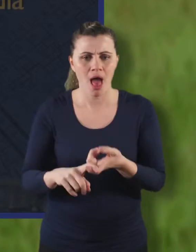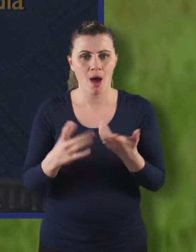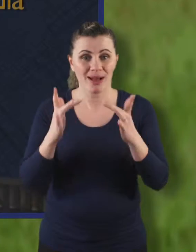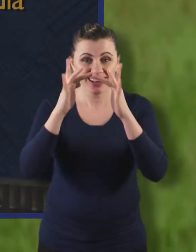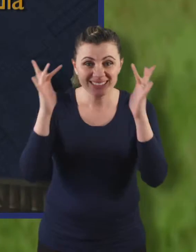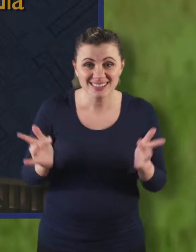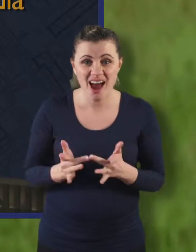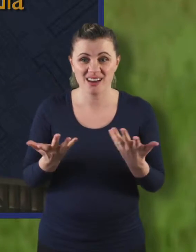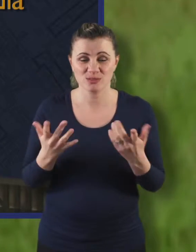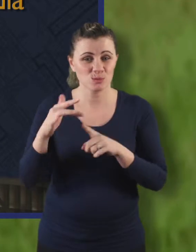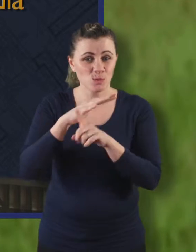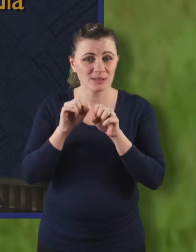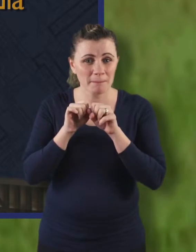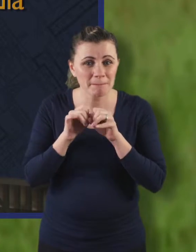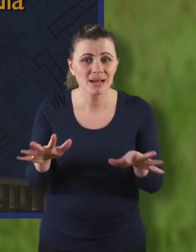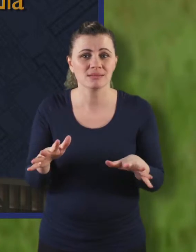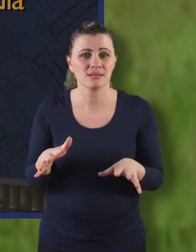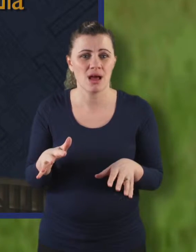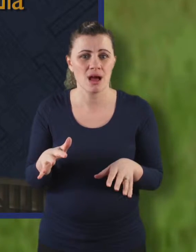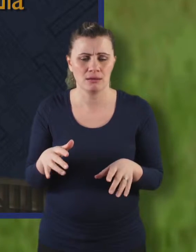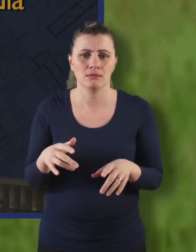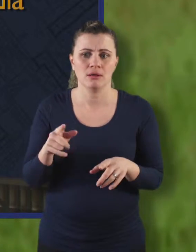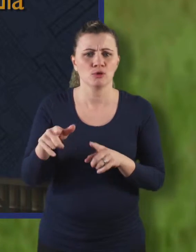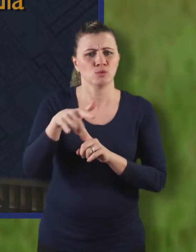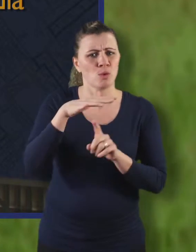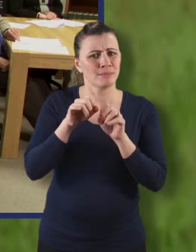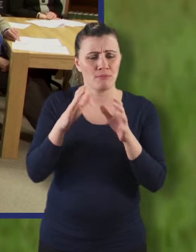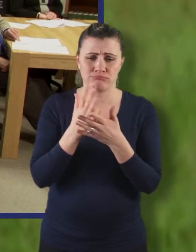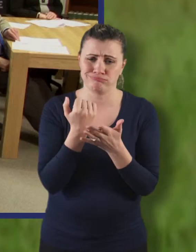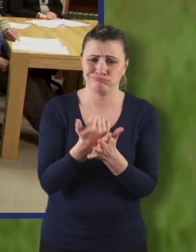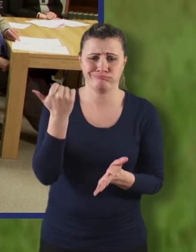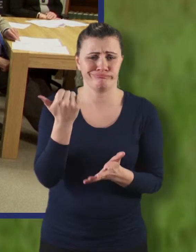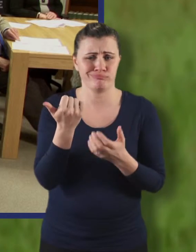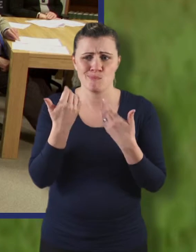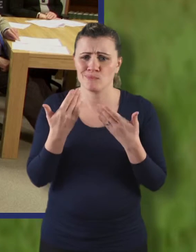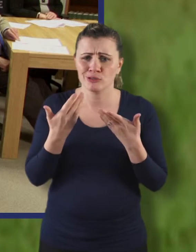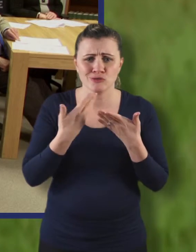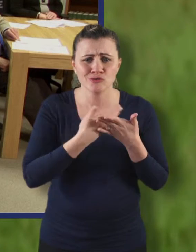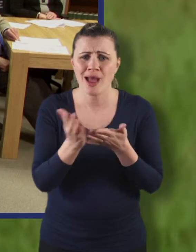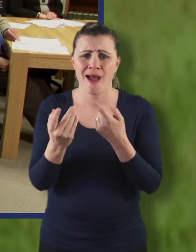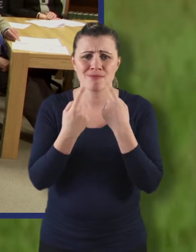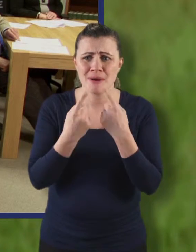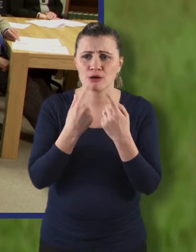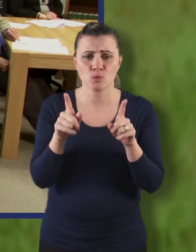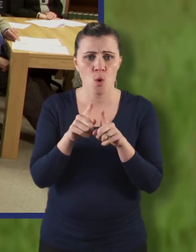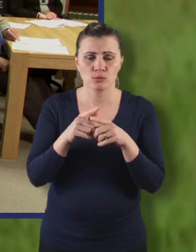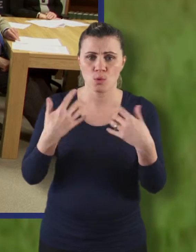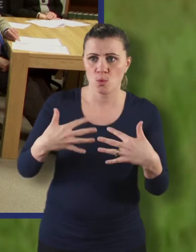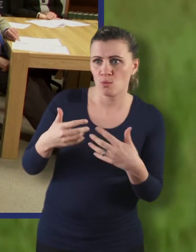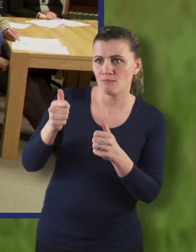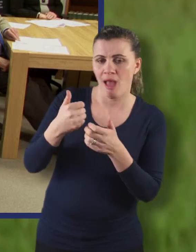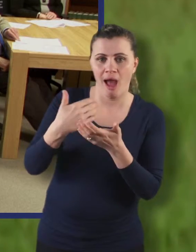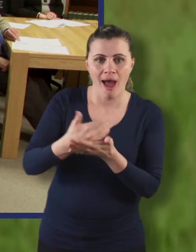The digital world is now heavily reliant on the internet and social media. And social media is a fantastic way of sharing and celebrating your archive